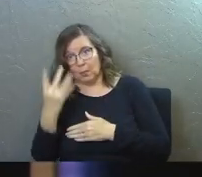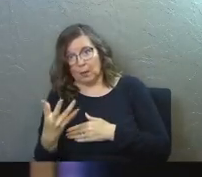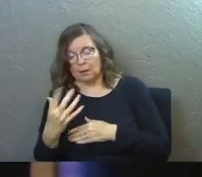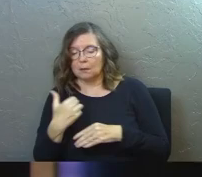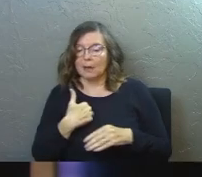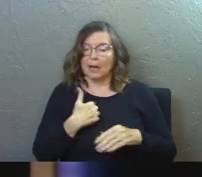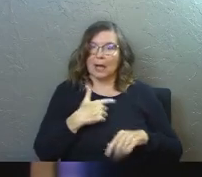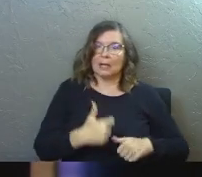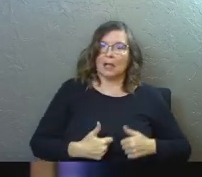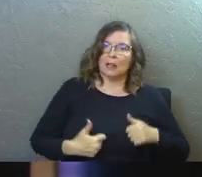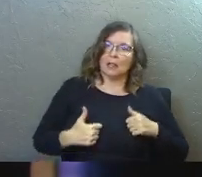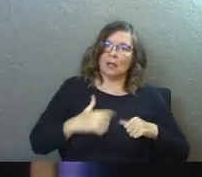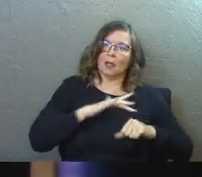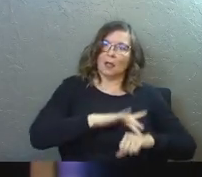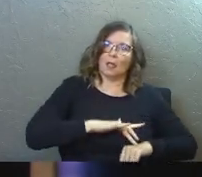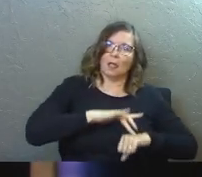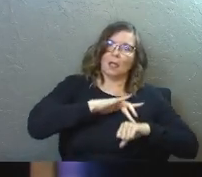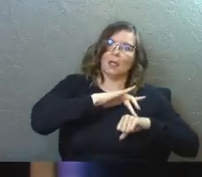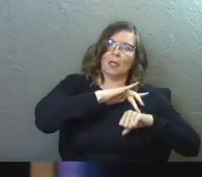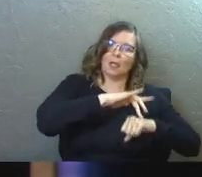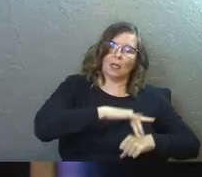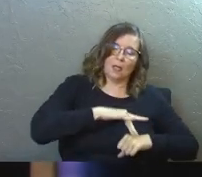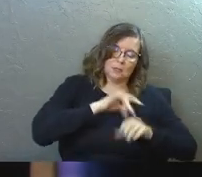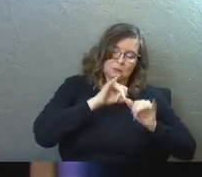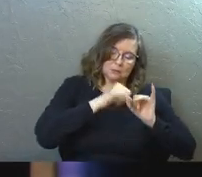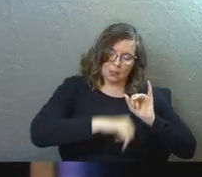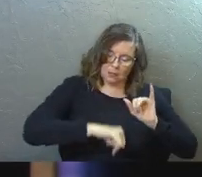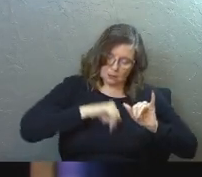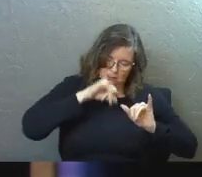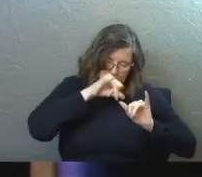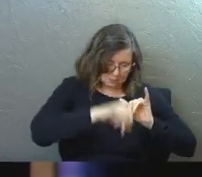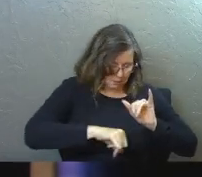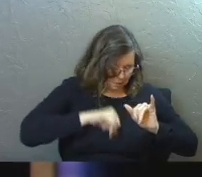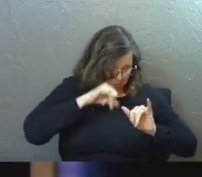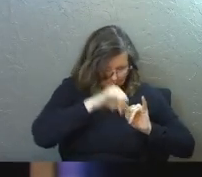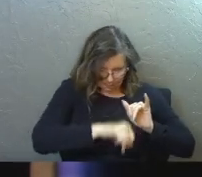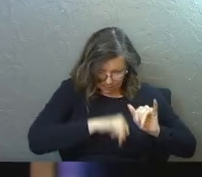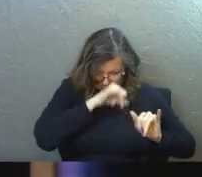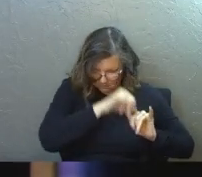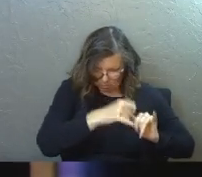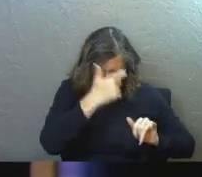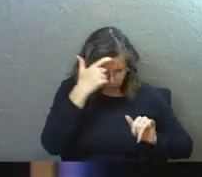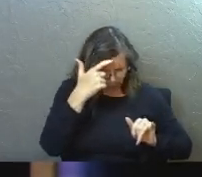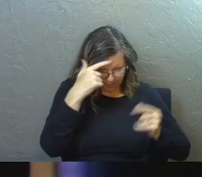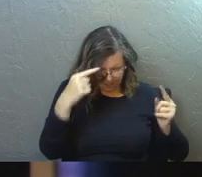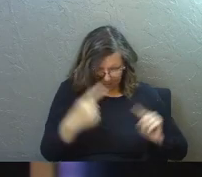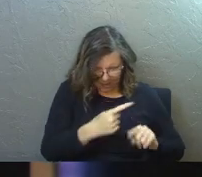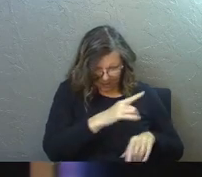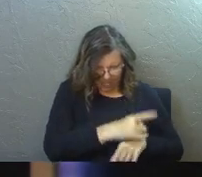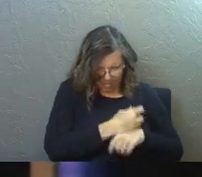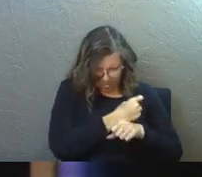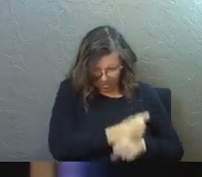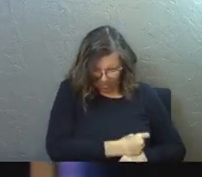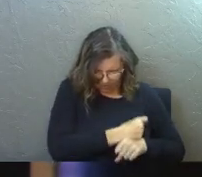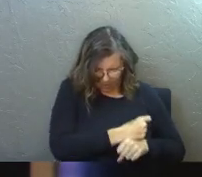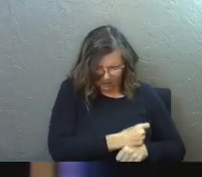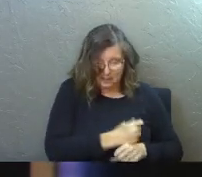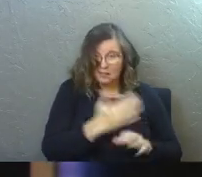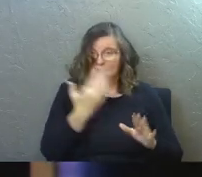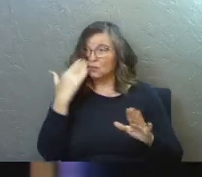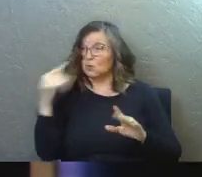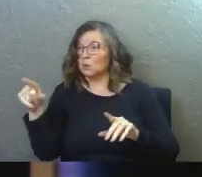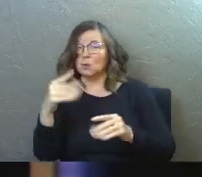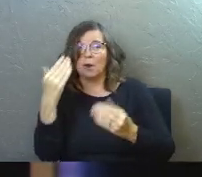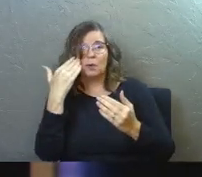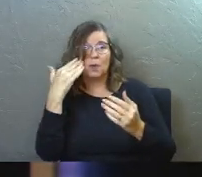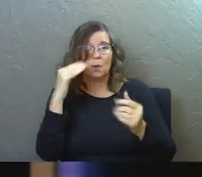But I can just live in that place and choose to stay in that place of that trauma, of that pain. Does everybody know just how bad that hurt me?